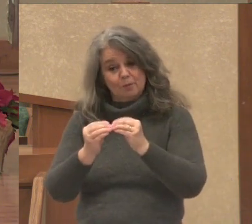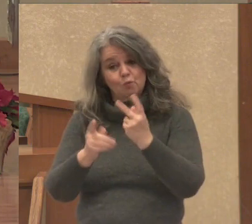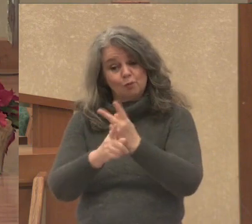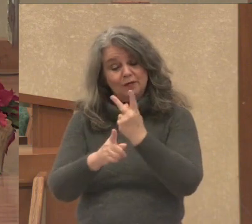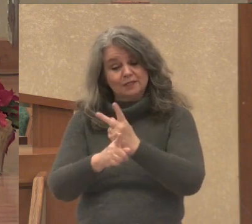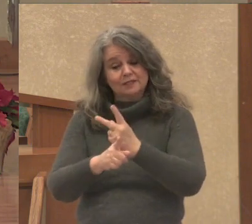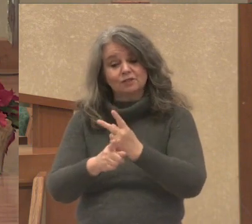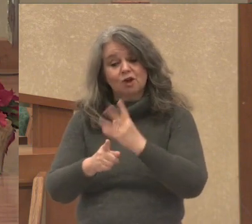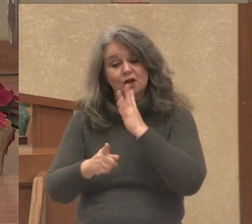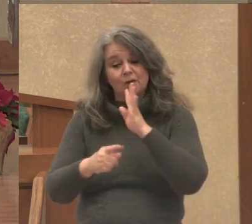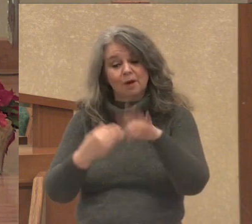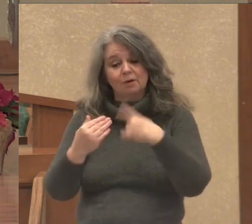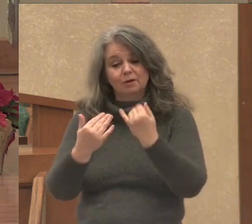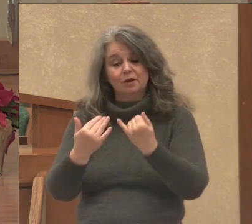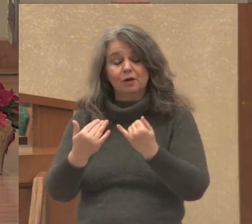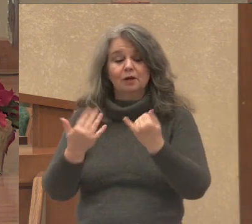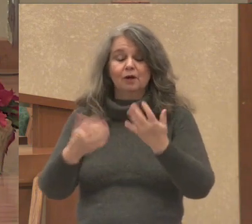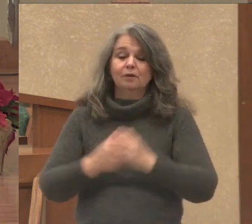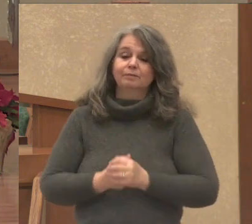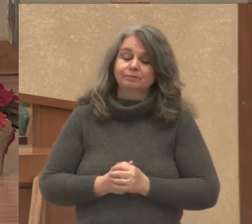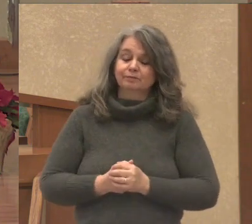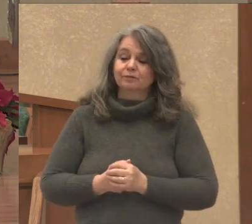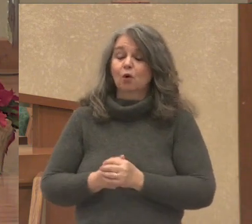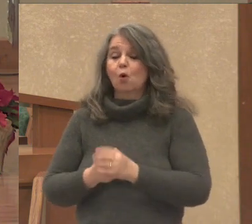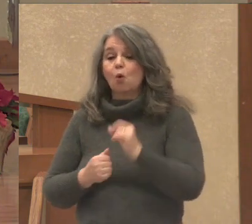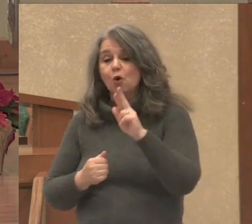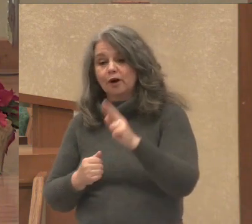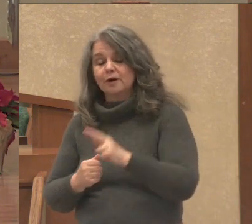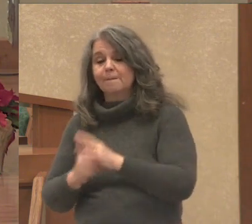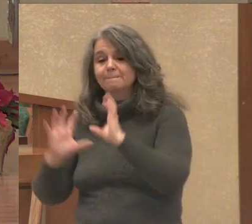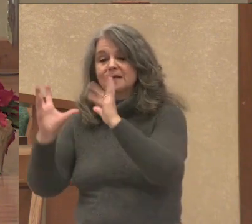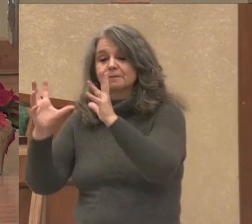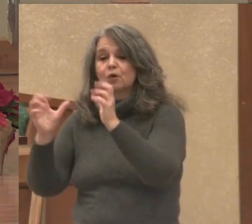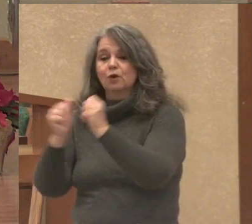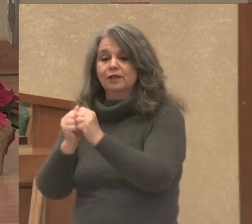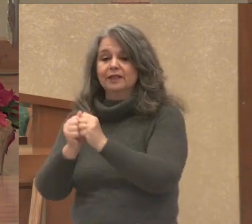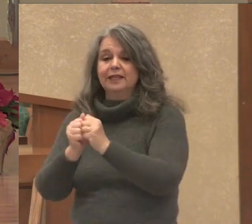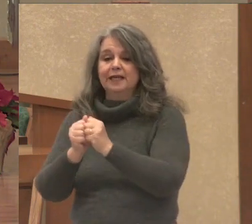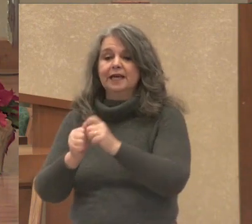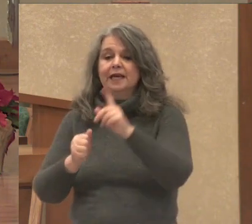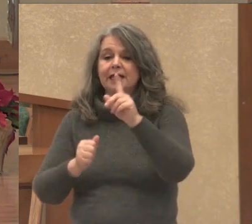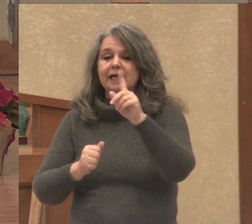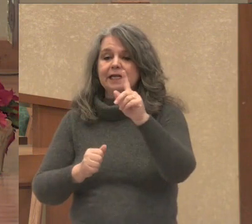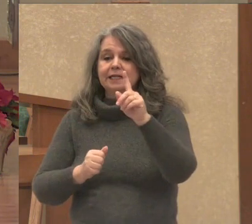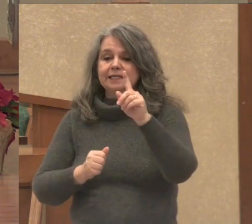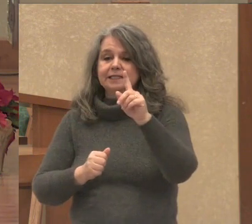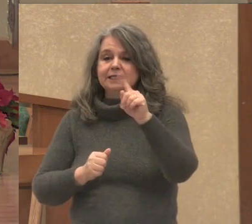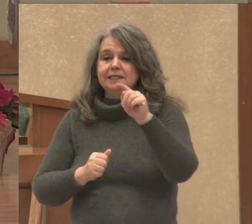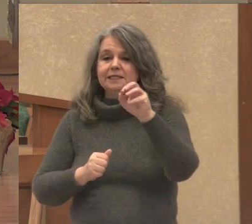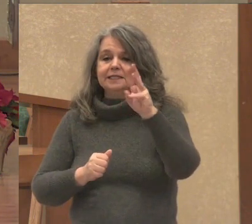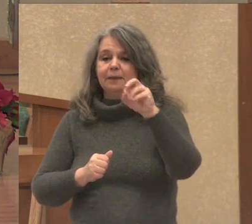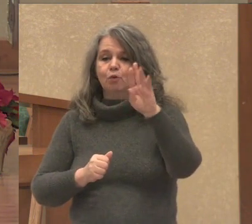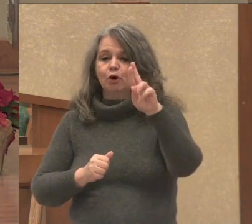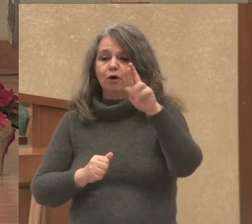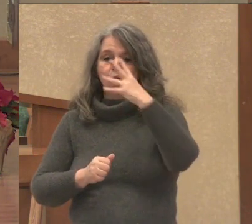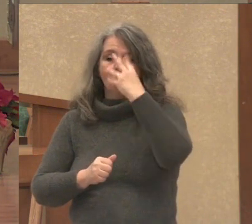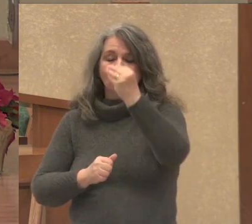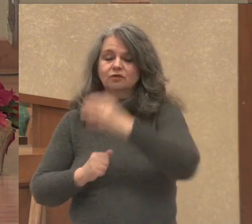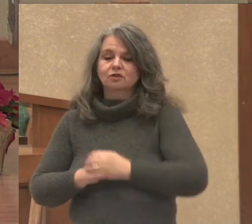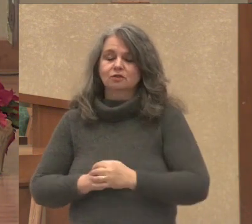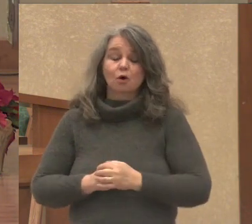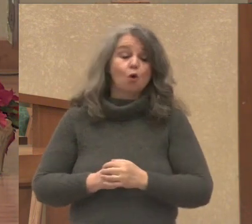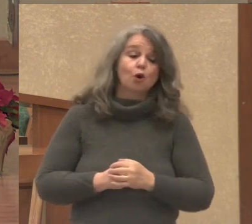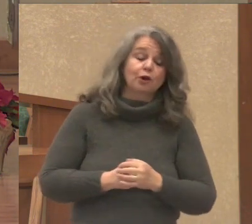tonight. Or basketball with the Timberwolves surprising us all with their wonderful season. And the Minnesota Wild